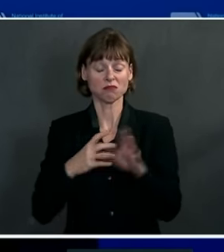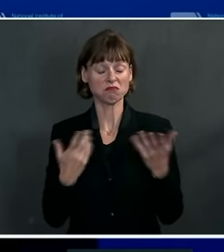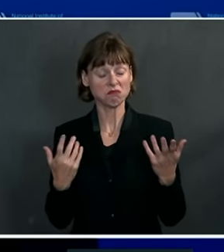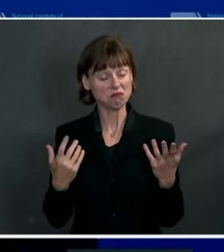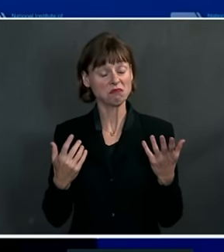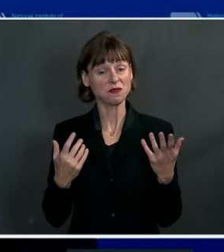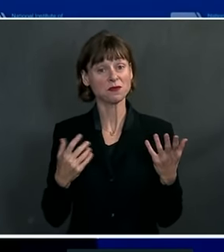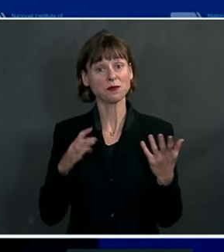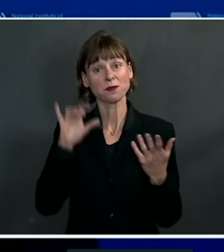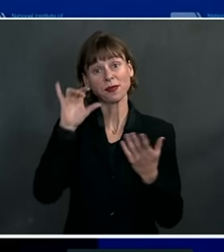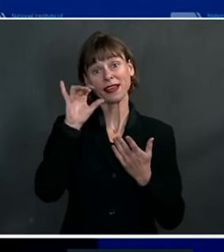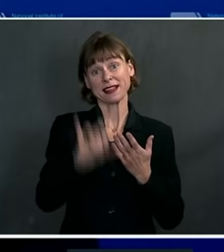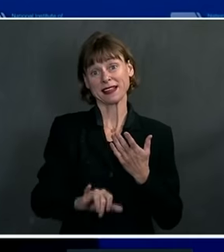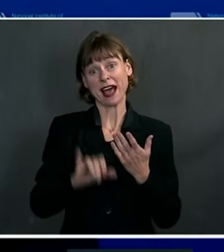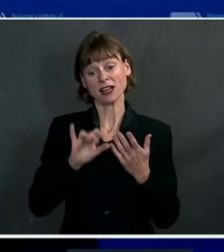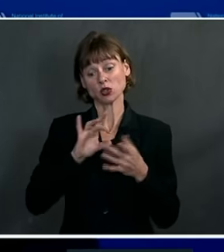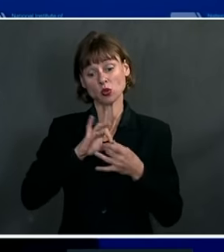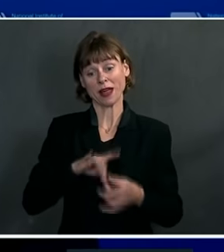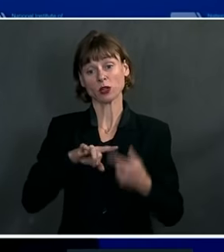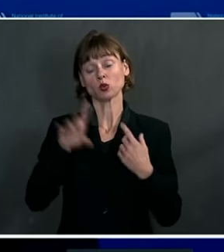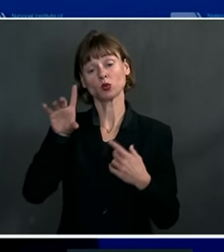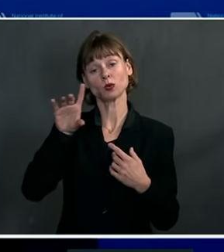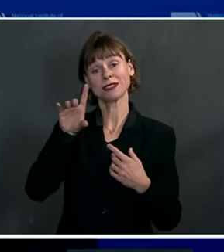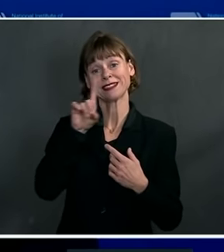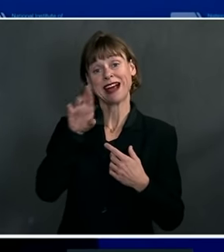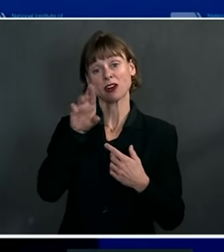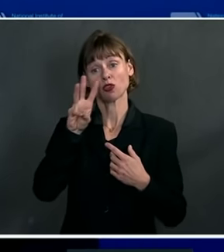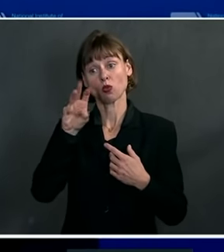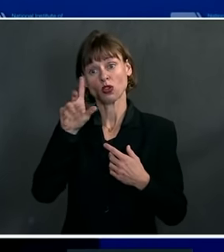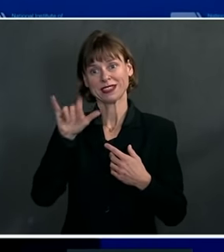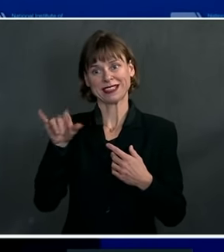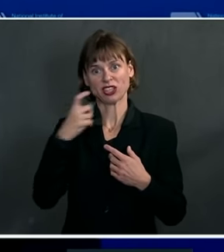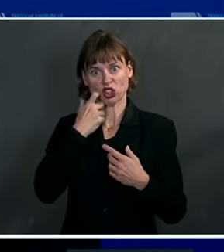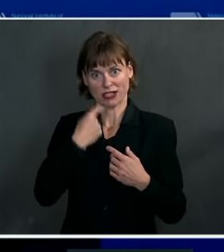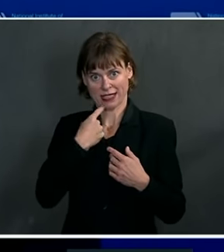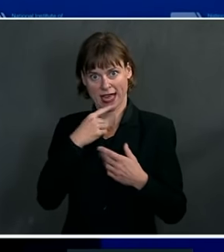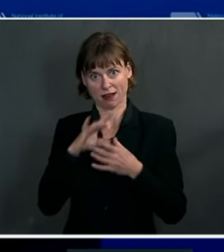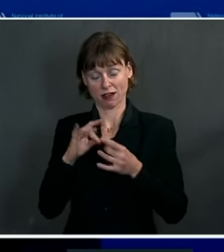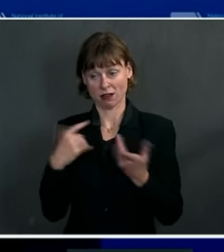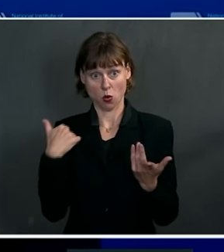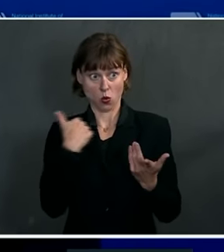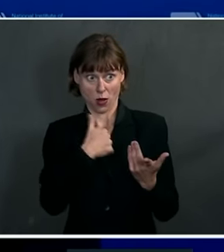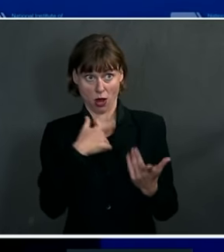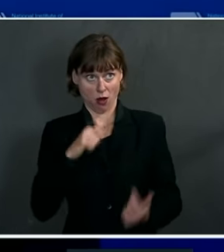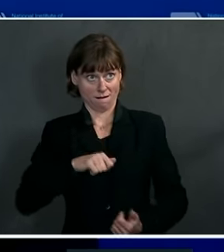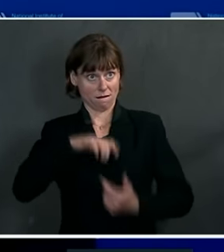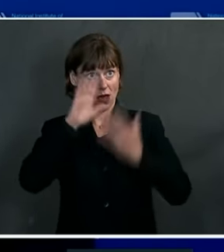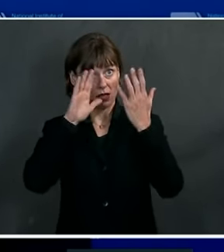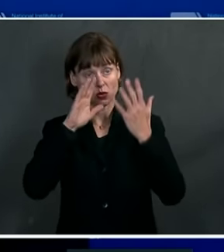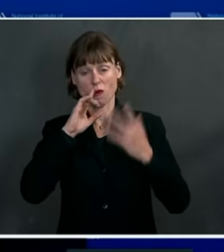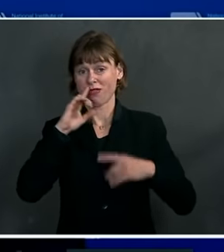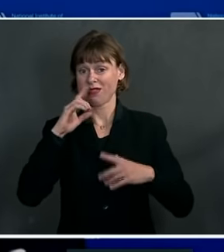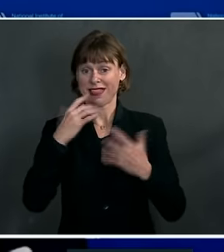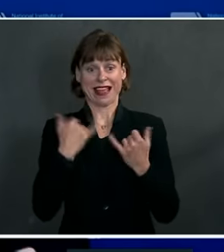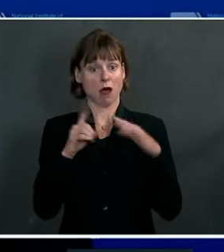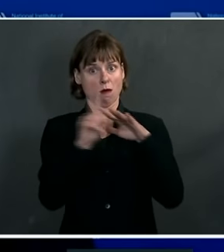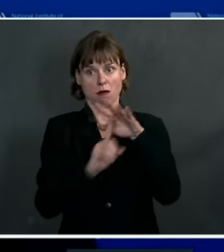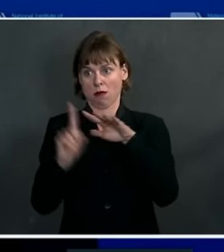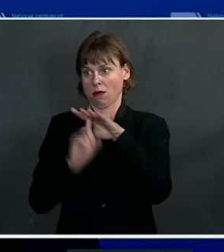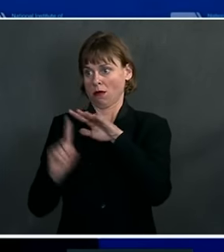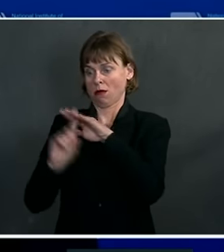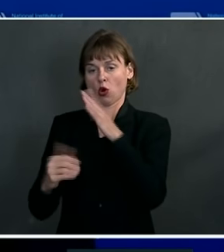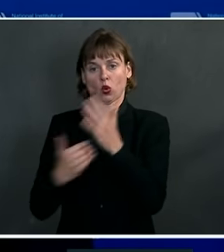that relates to what Dr. Walensky just said, we are being faced with variants. We're all aware